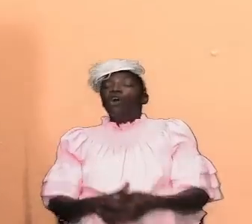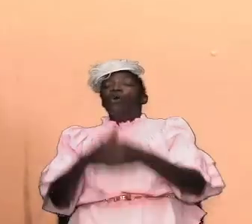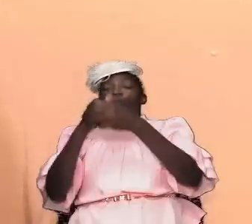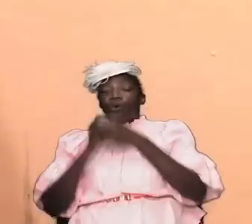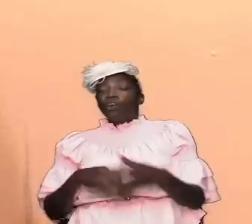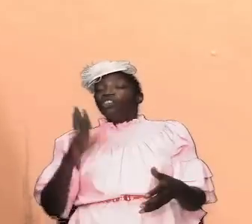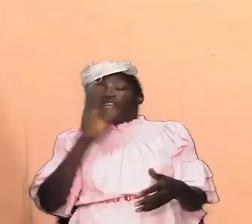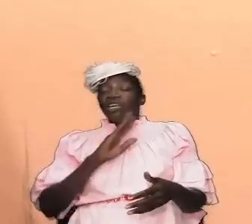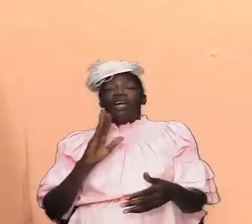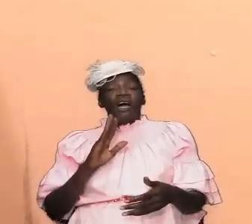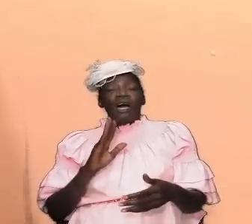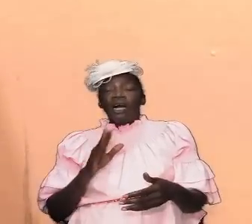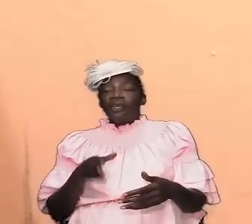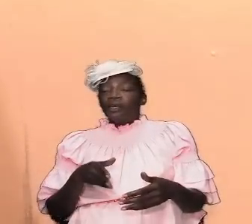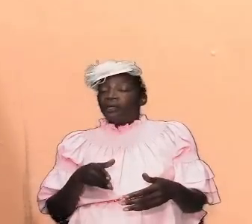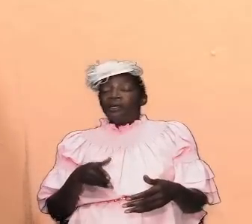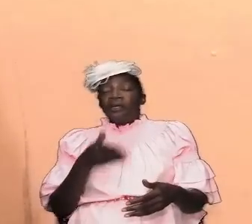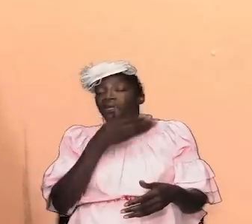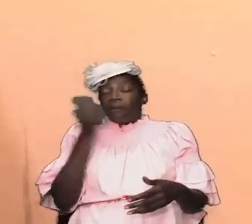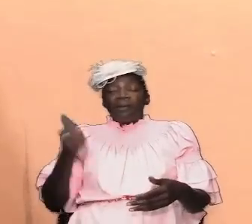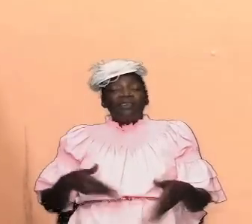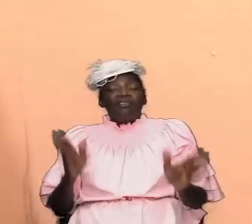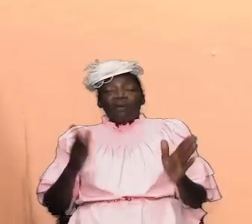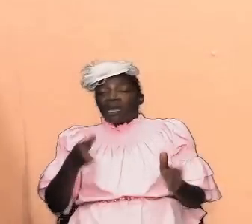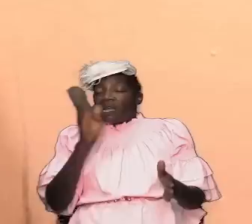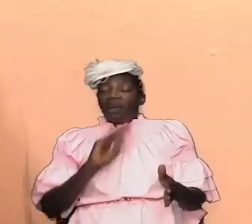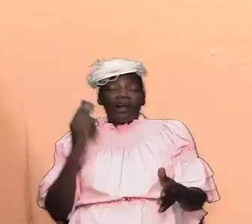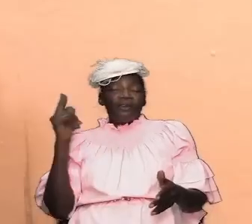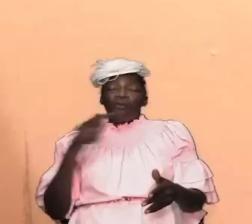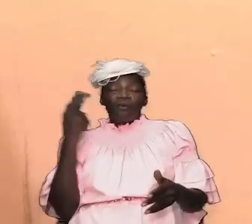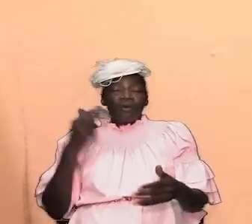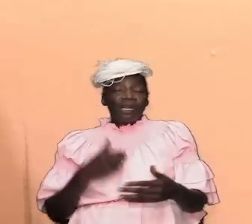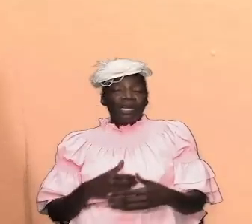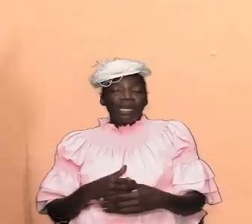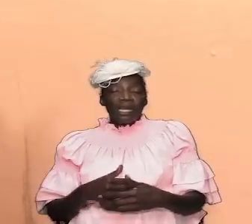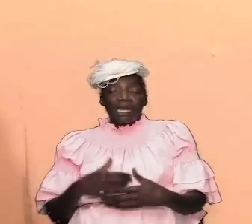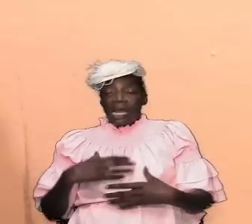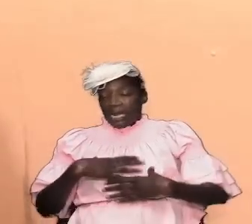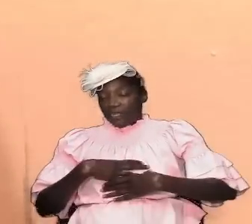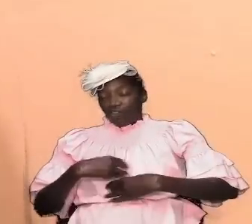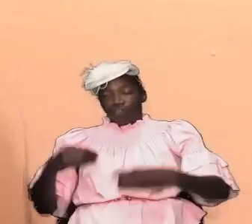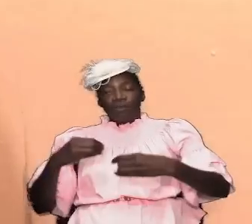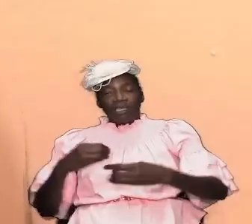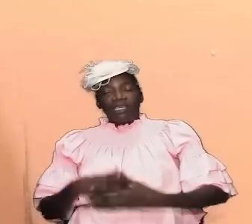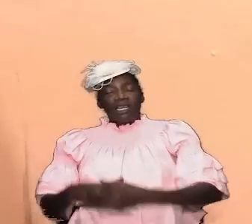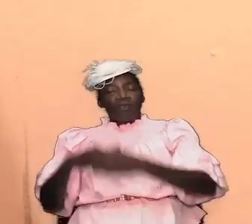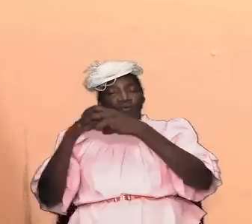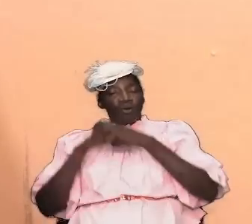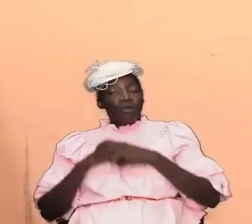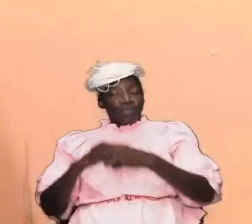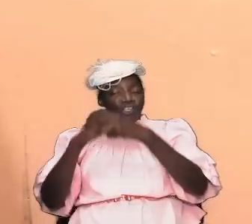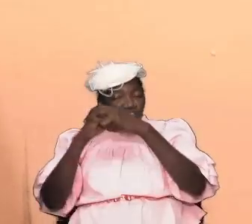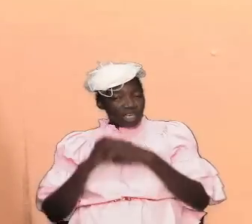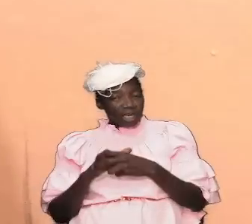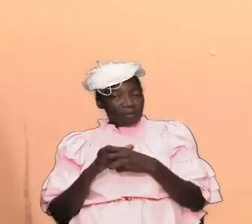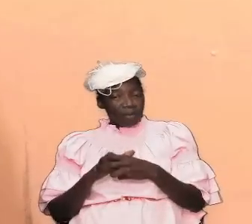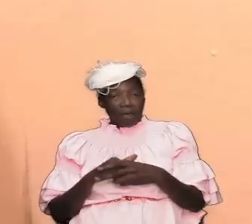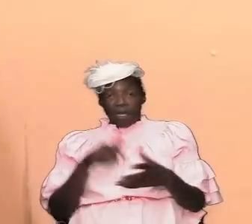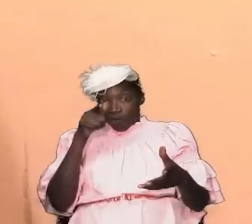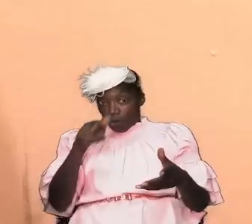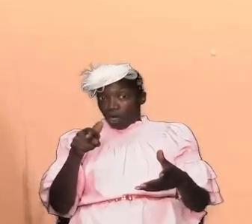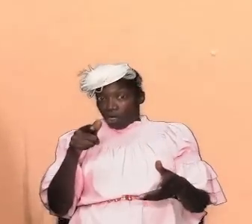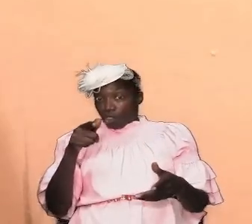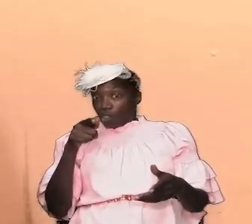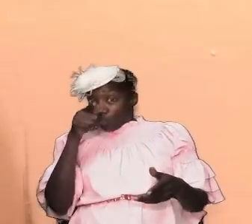suits us best god is only interested in worship but i would like us to know brothers and sisters that god is interested